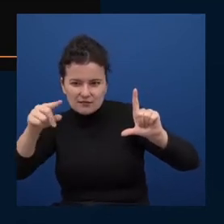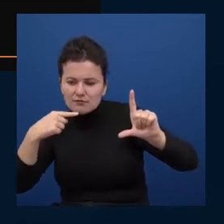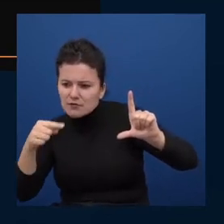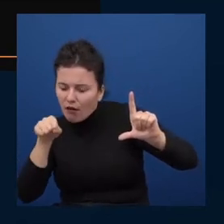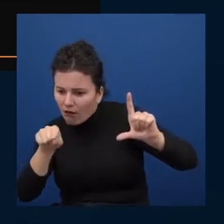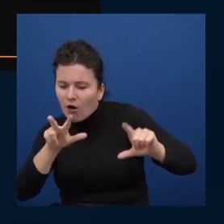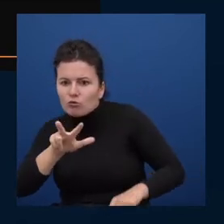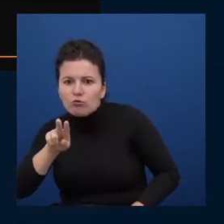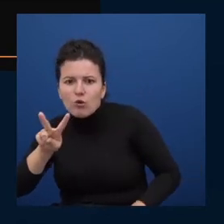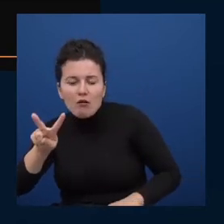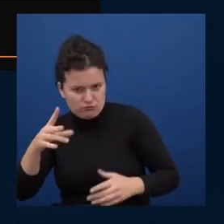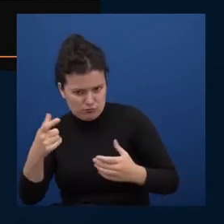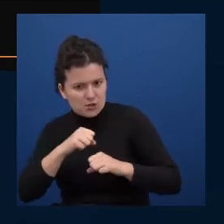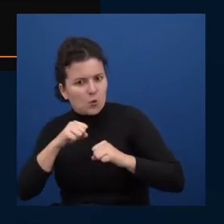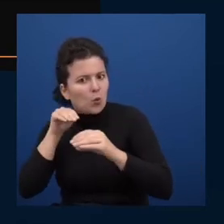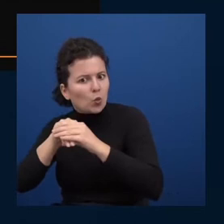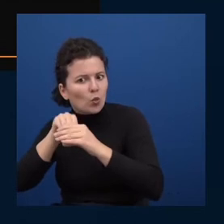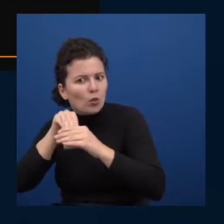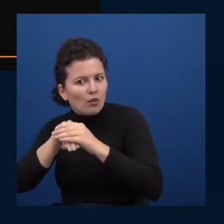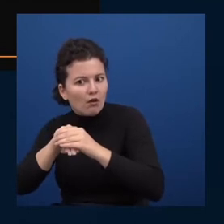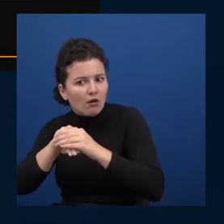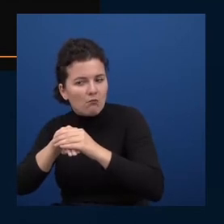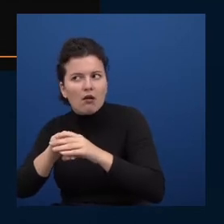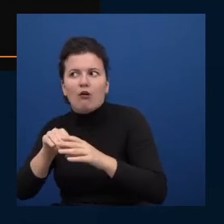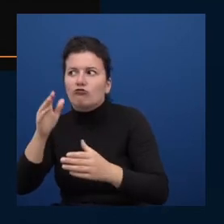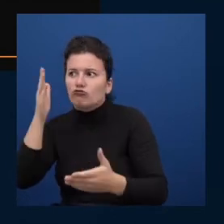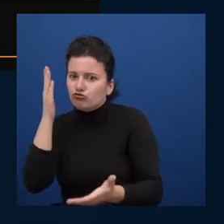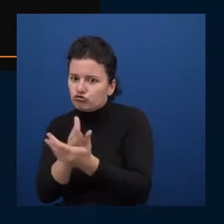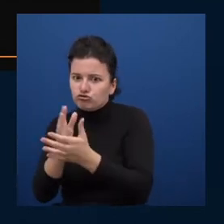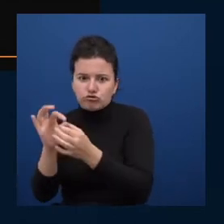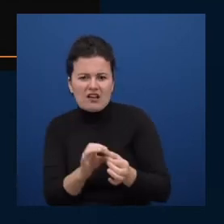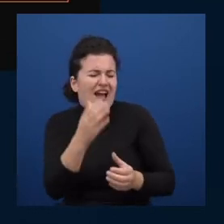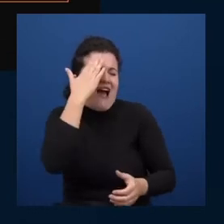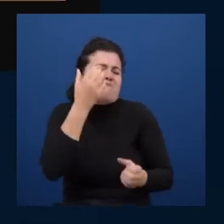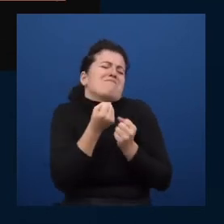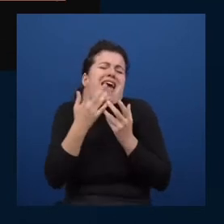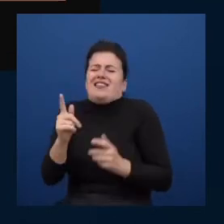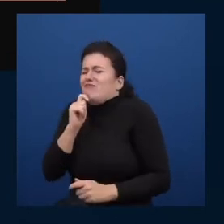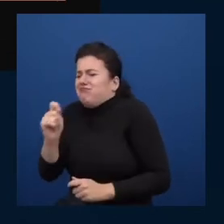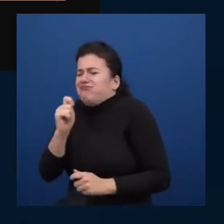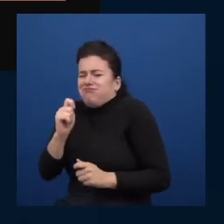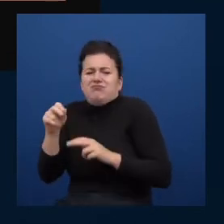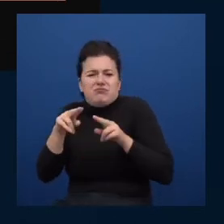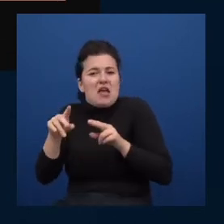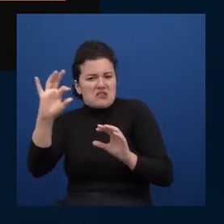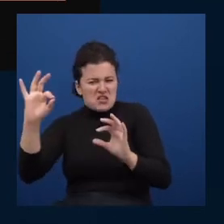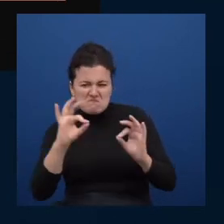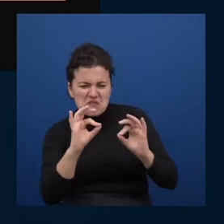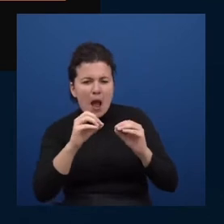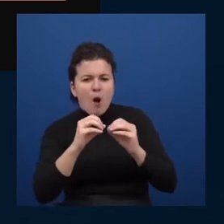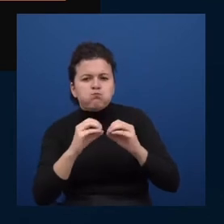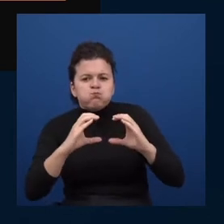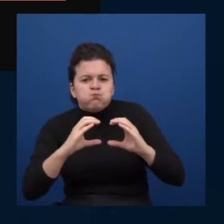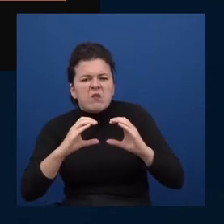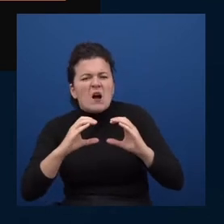space and that's the right size i know because i've done lots of shows that that is the size of